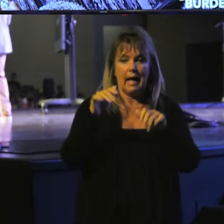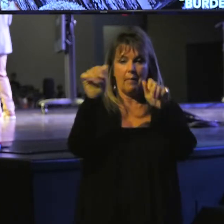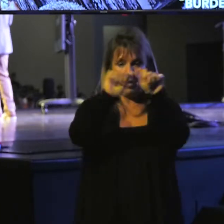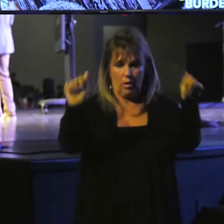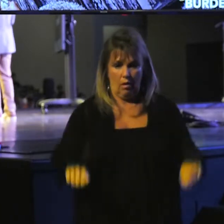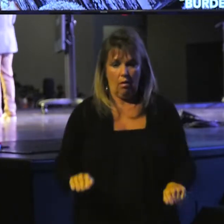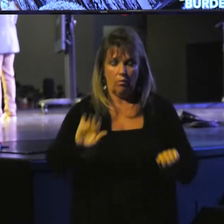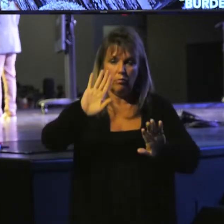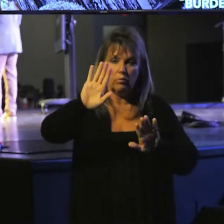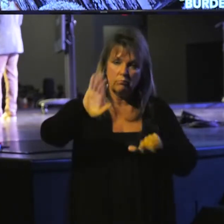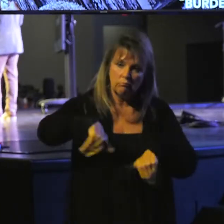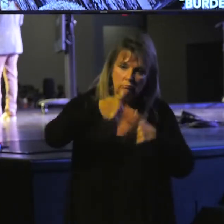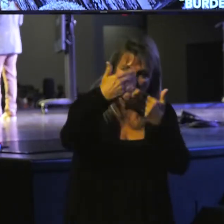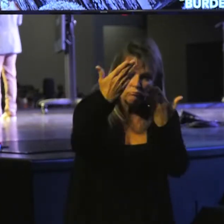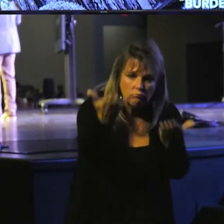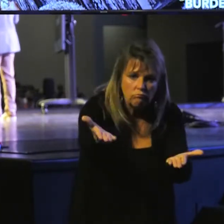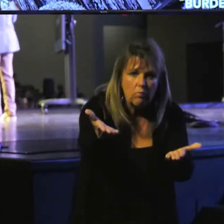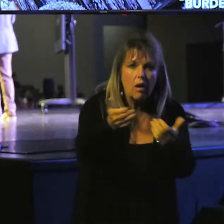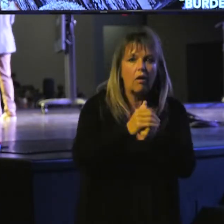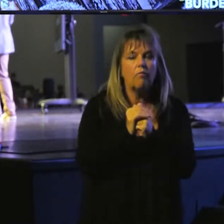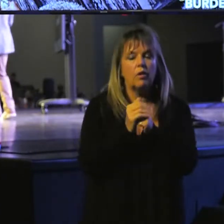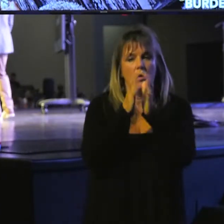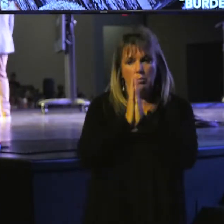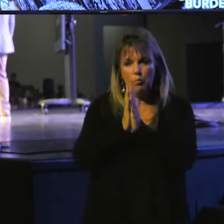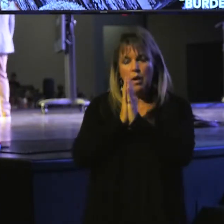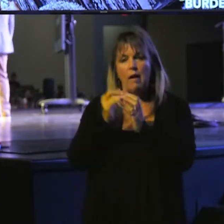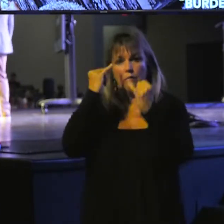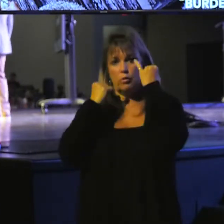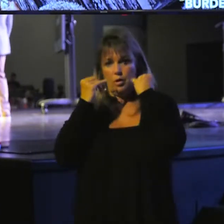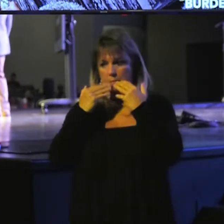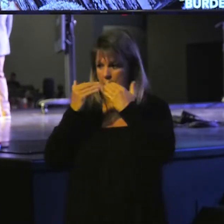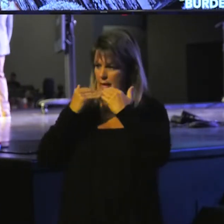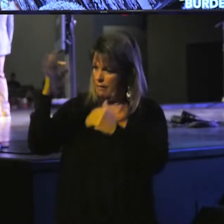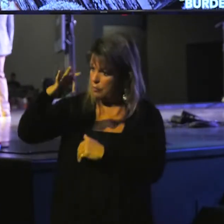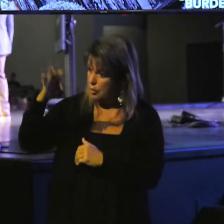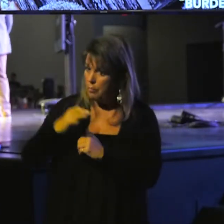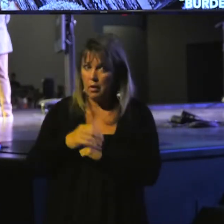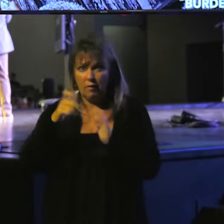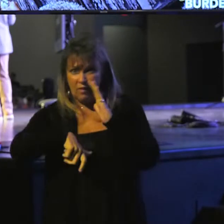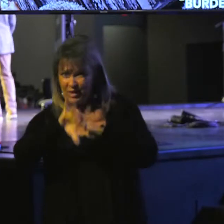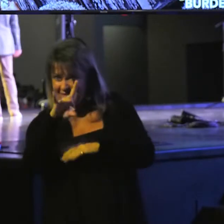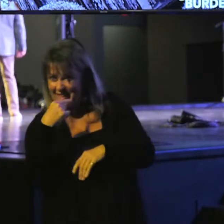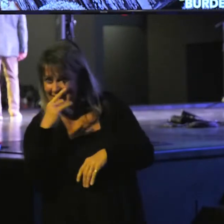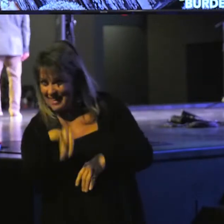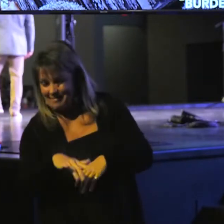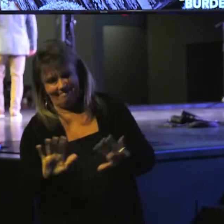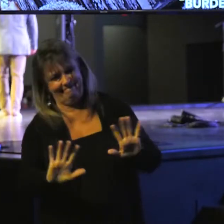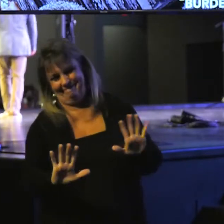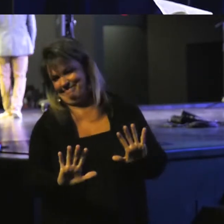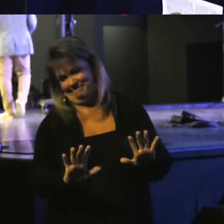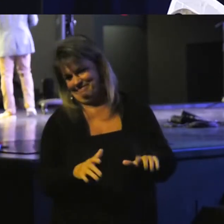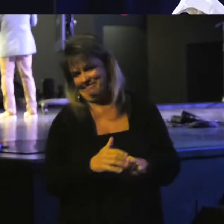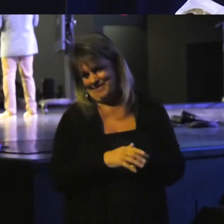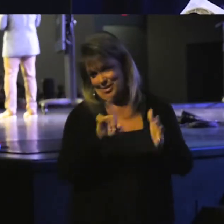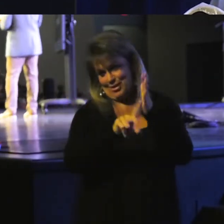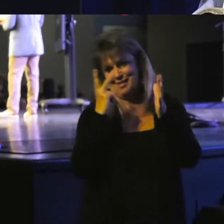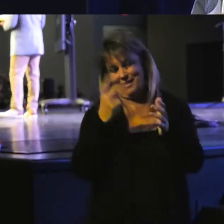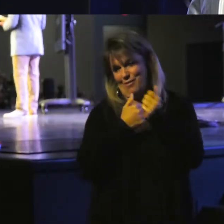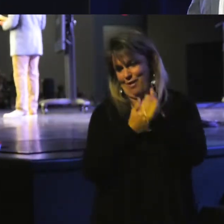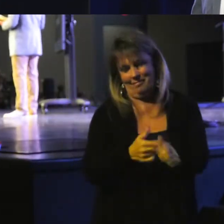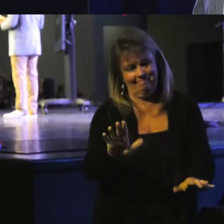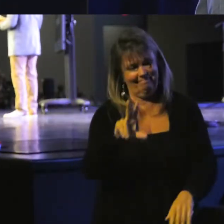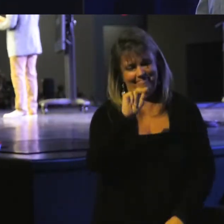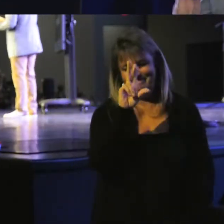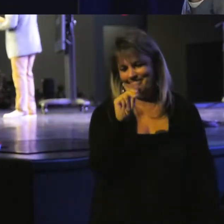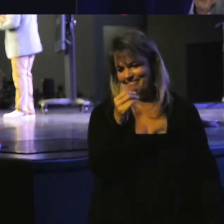a big offering, prayed for Jeremiah, and thanked him for the sermon. Is that what verse 8 says? I was just seeing if you were falling along. No, that's not what it